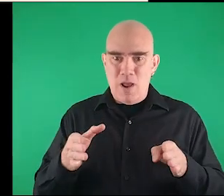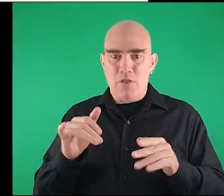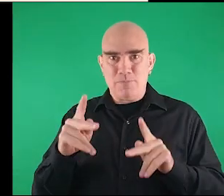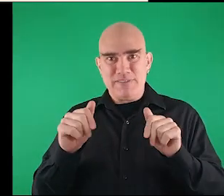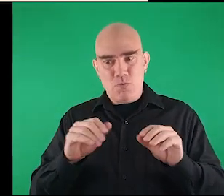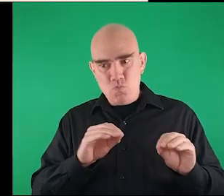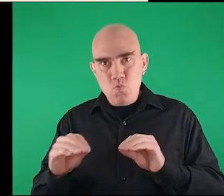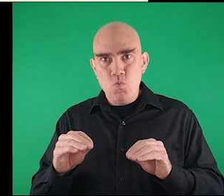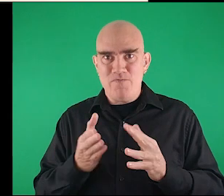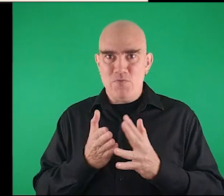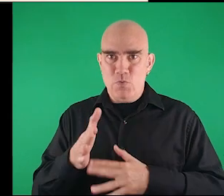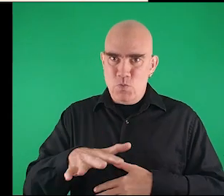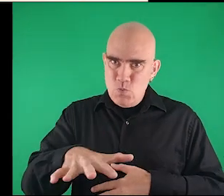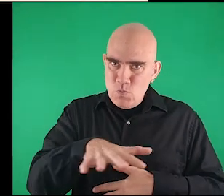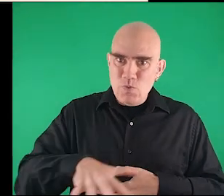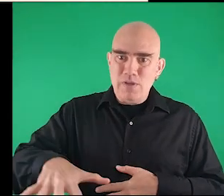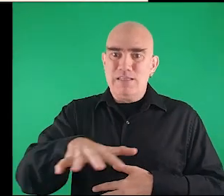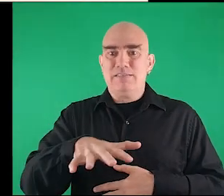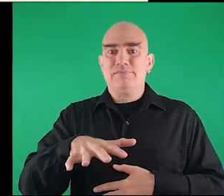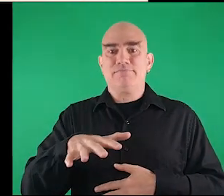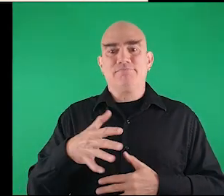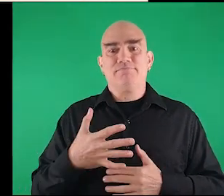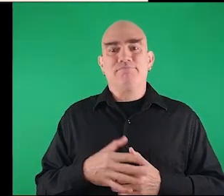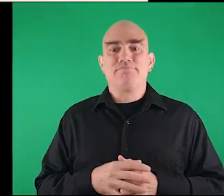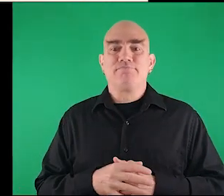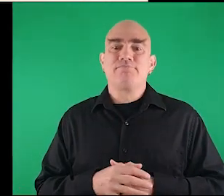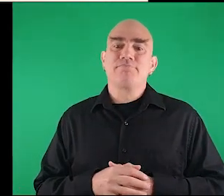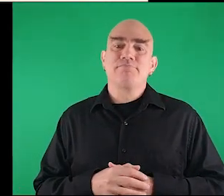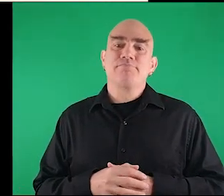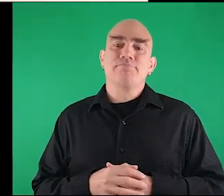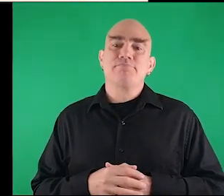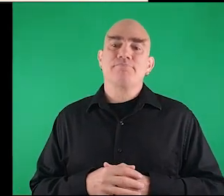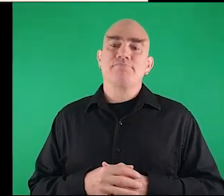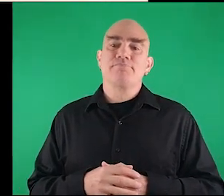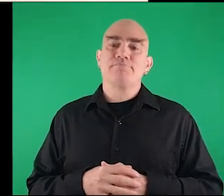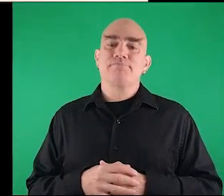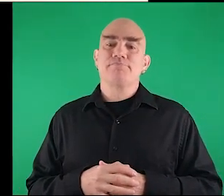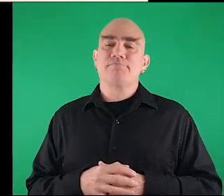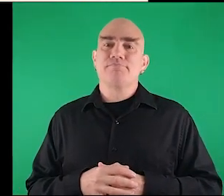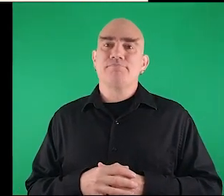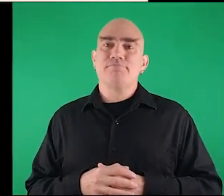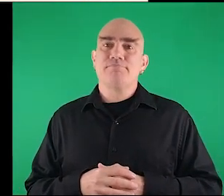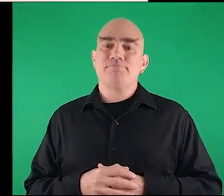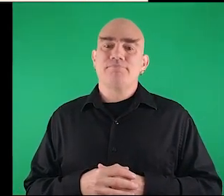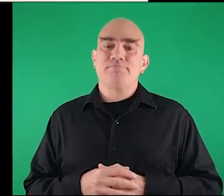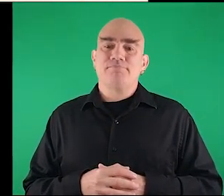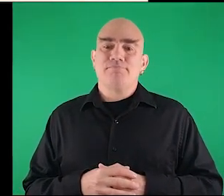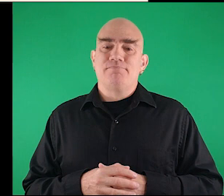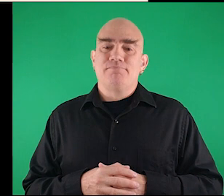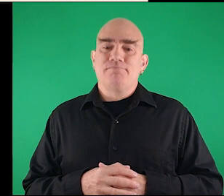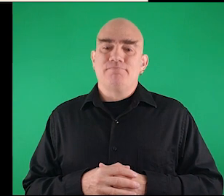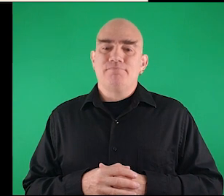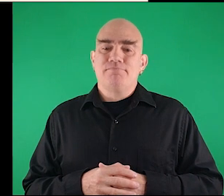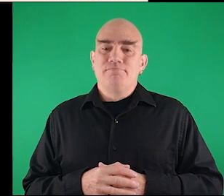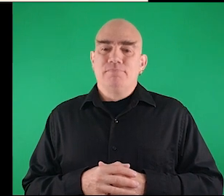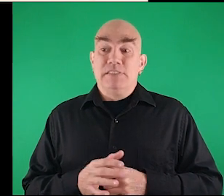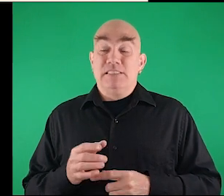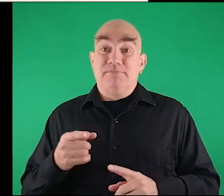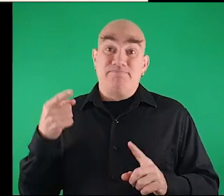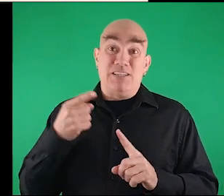maintain a logical route that people can move through them,